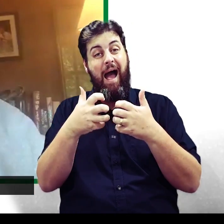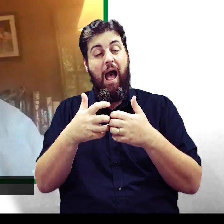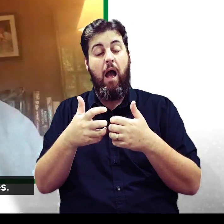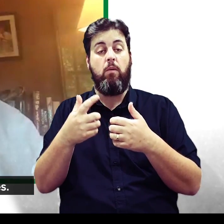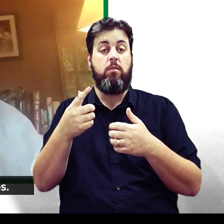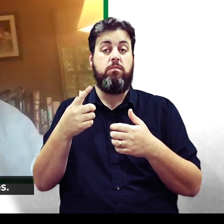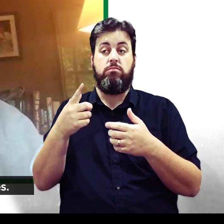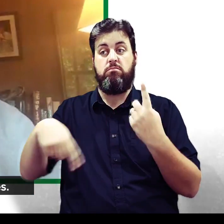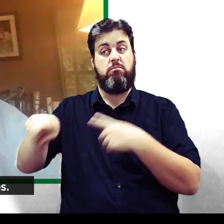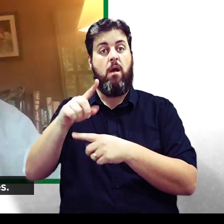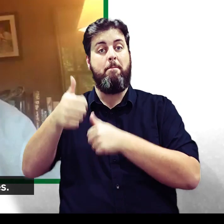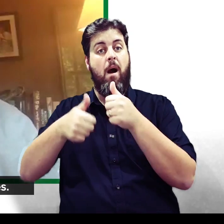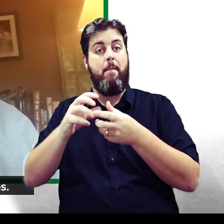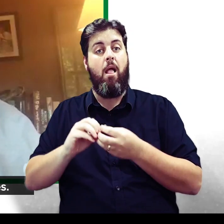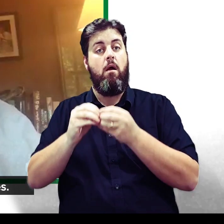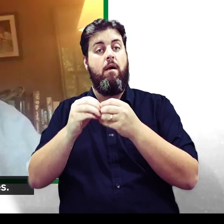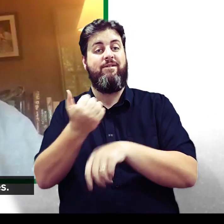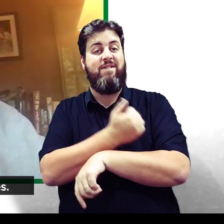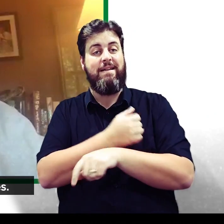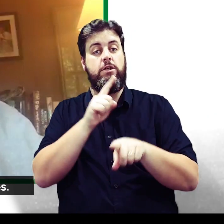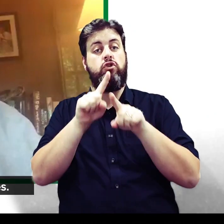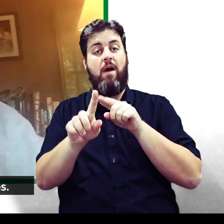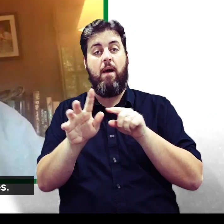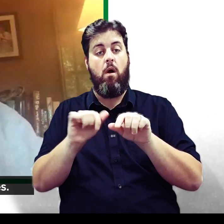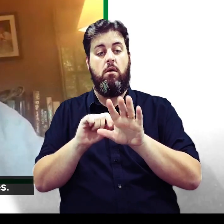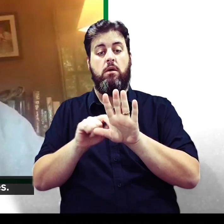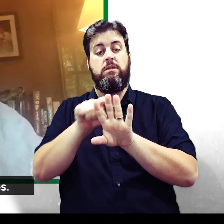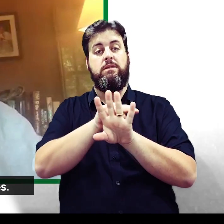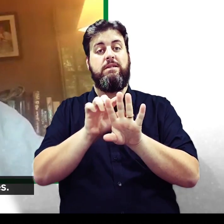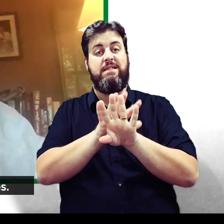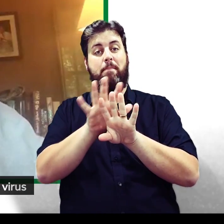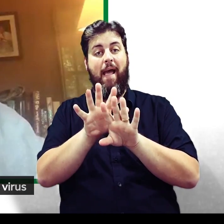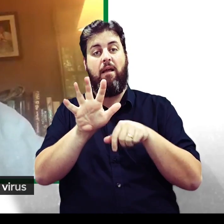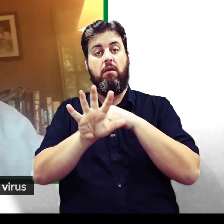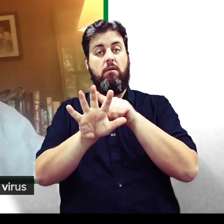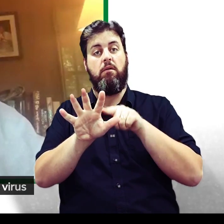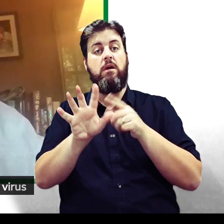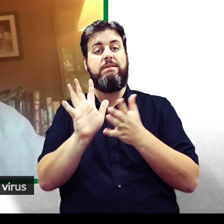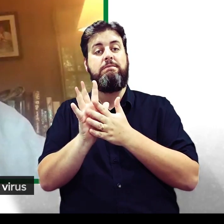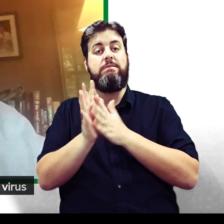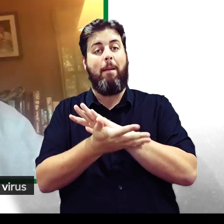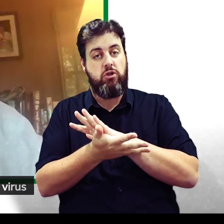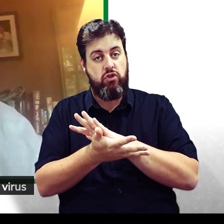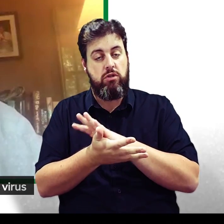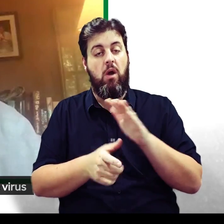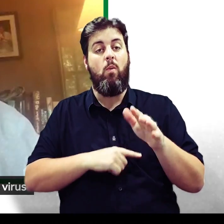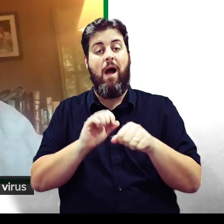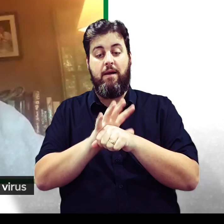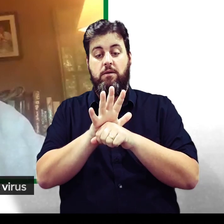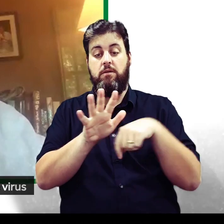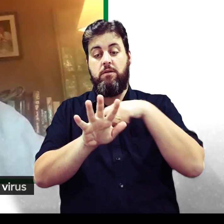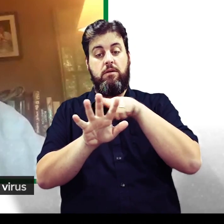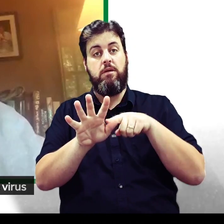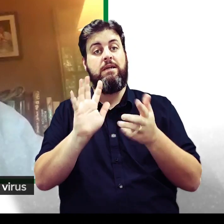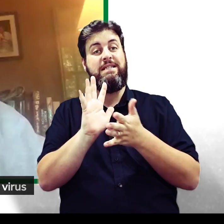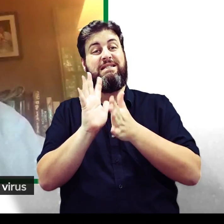ways of making a vaccine is to try and interfere with the protein which makes those spikes. Because if we can, if we can damage